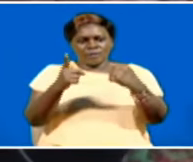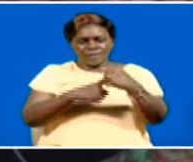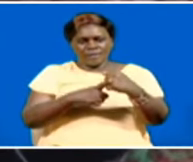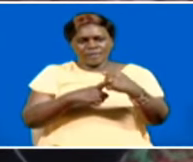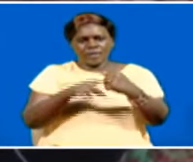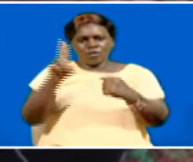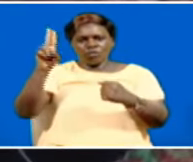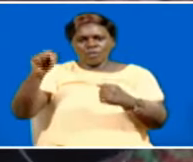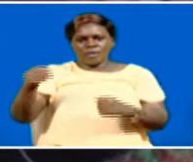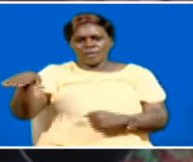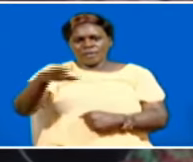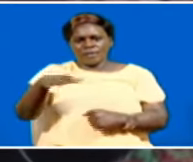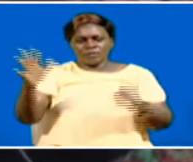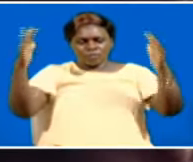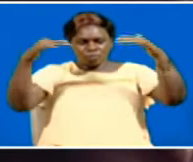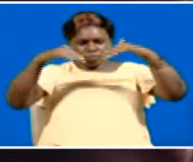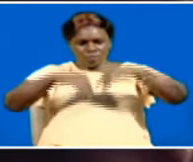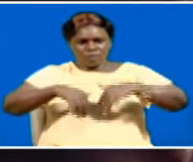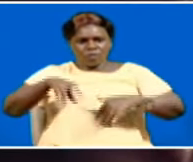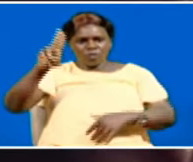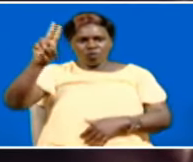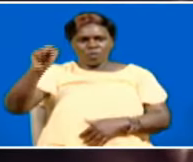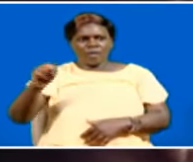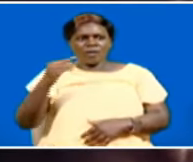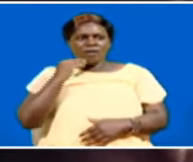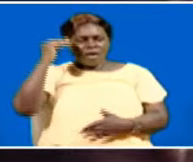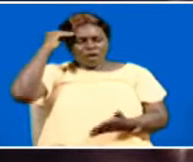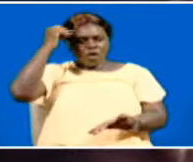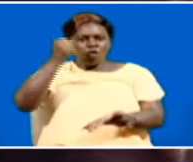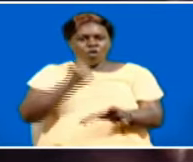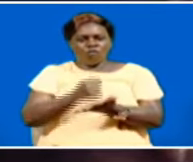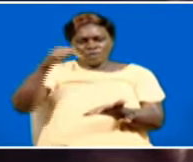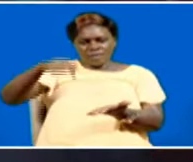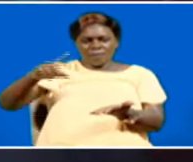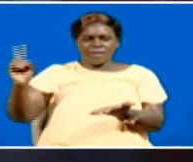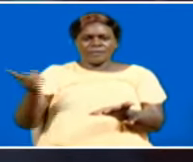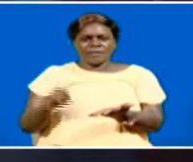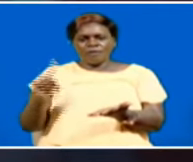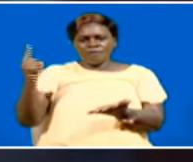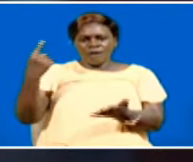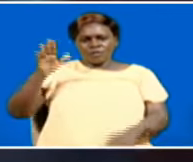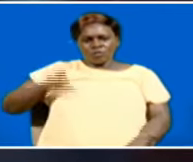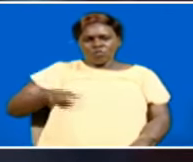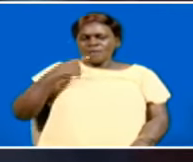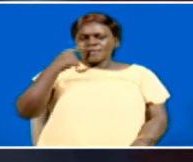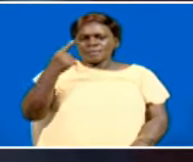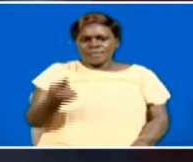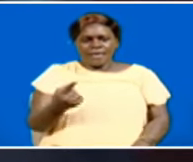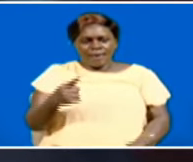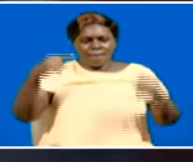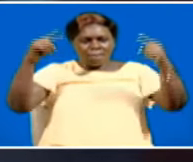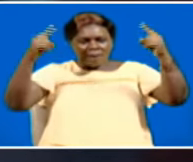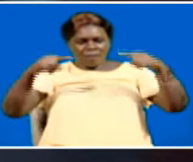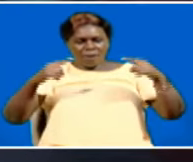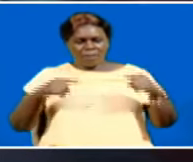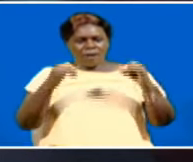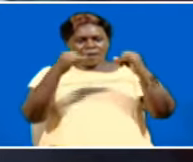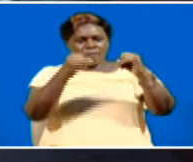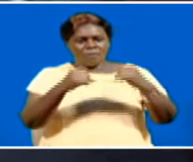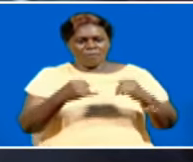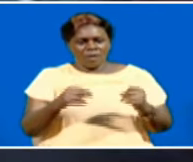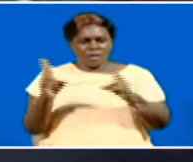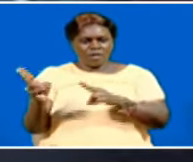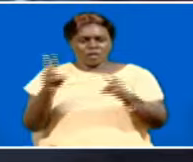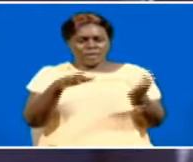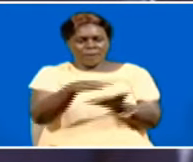Nations Environment Assembly at the United Nations Headquarters in Nairobi, the First Lady said successful implementation of